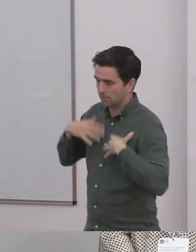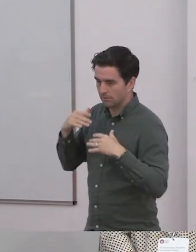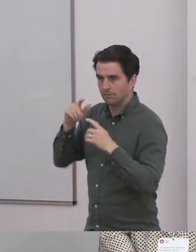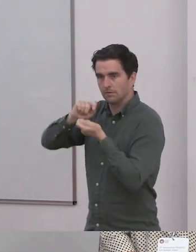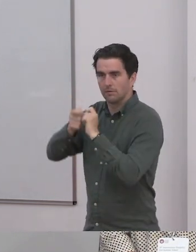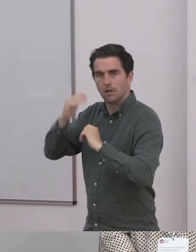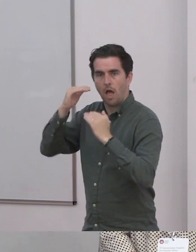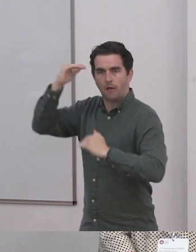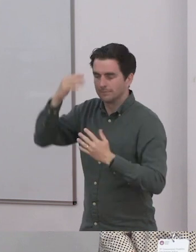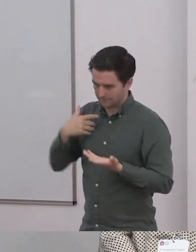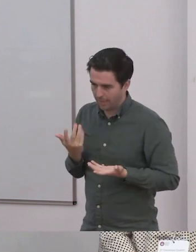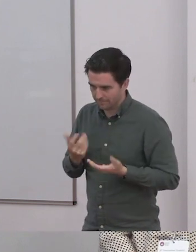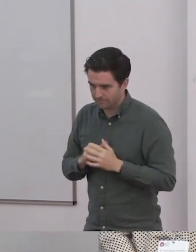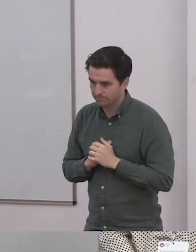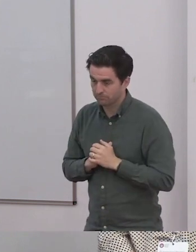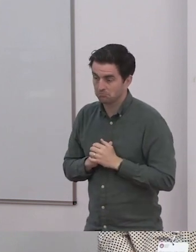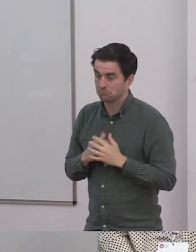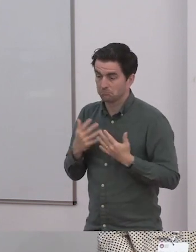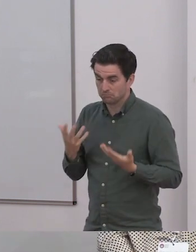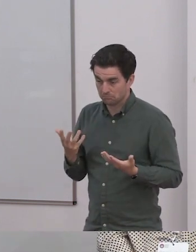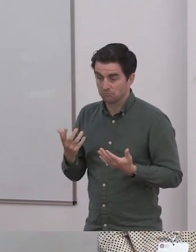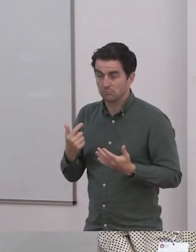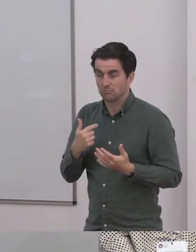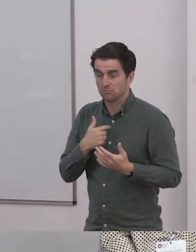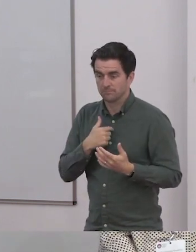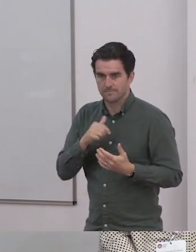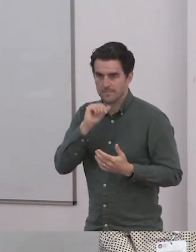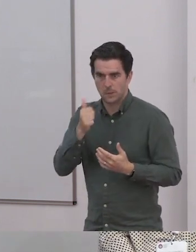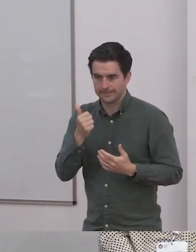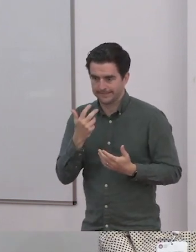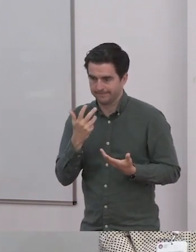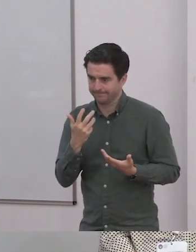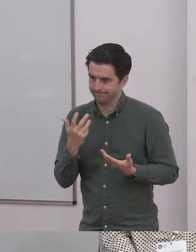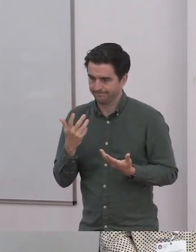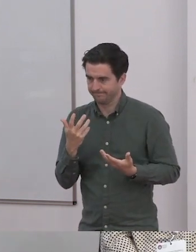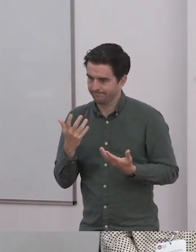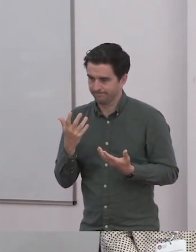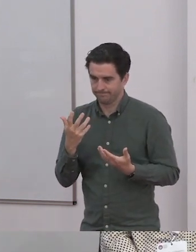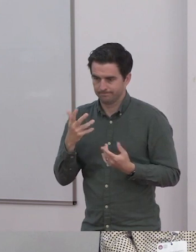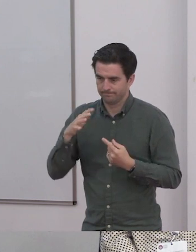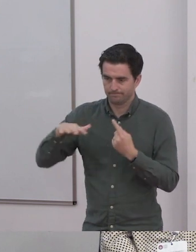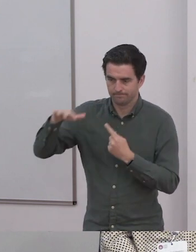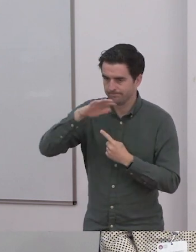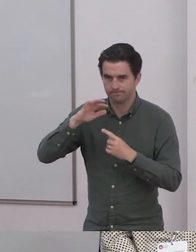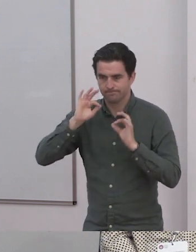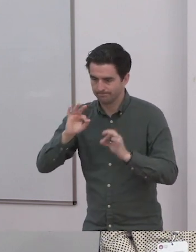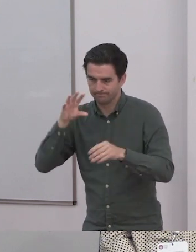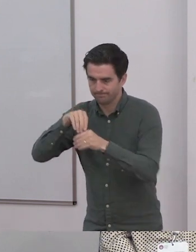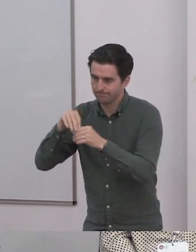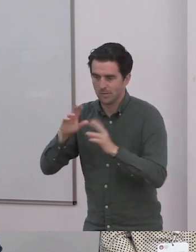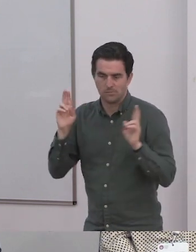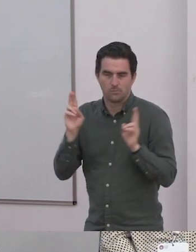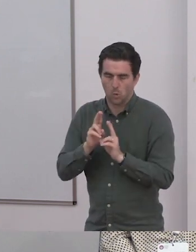And so there's a theoretical connection with that. I don't know how many of you are familiar with the work of Jean Liedeloff. The continuum